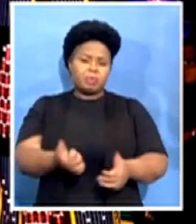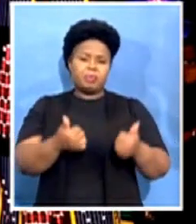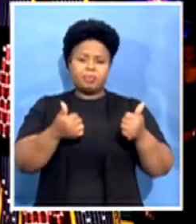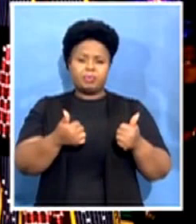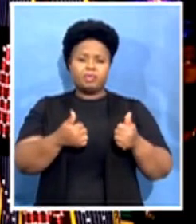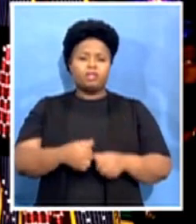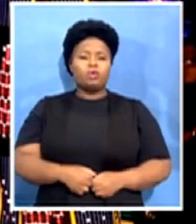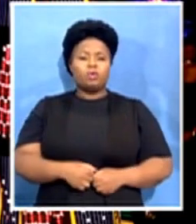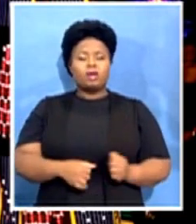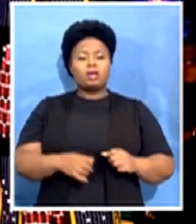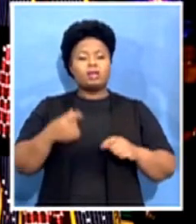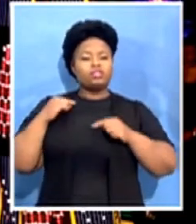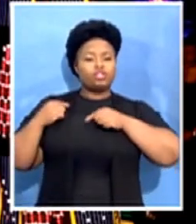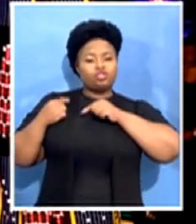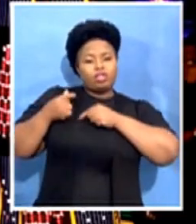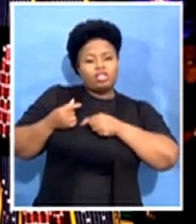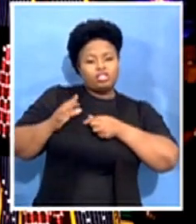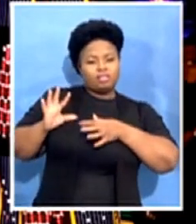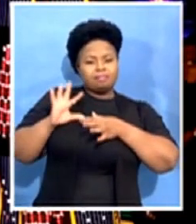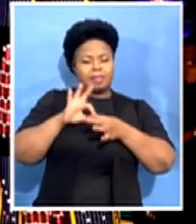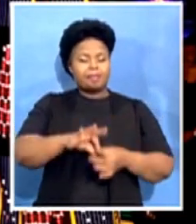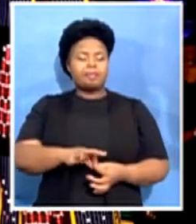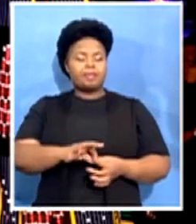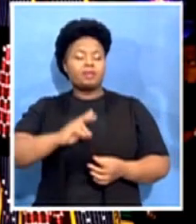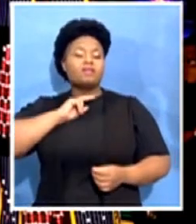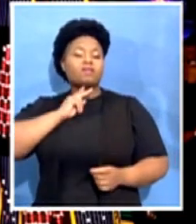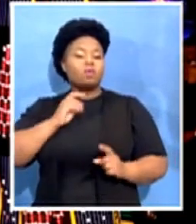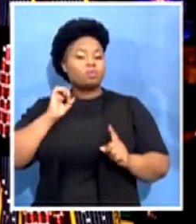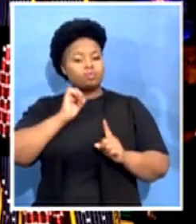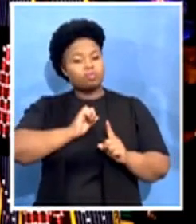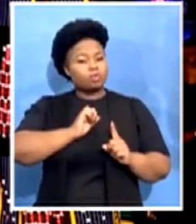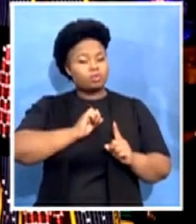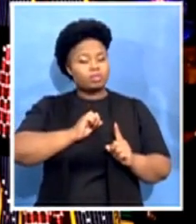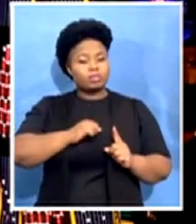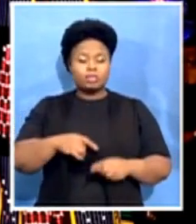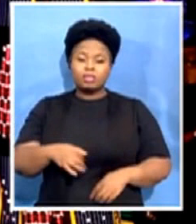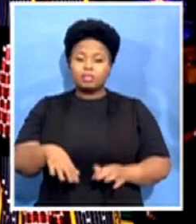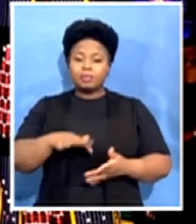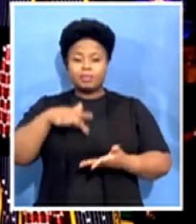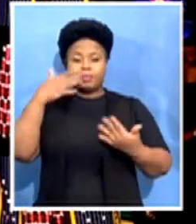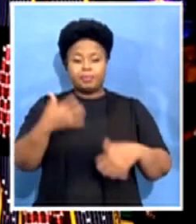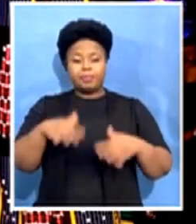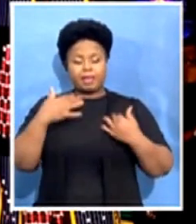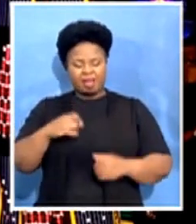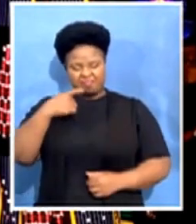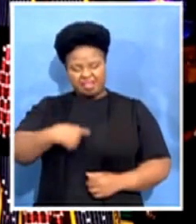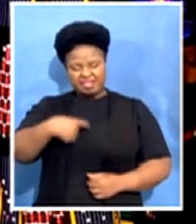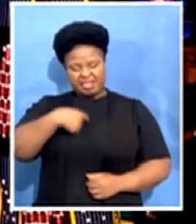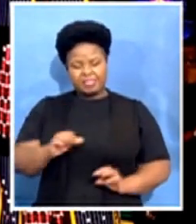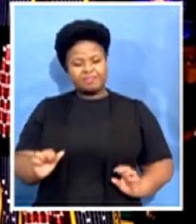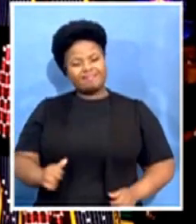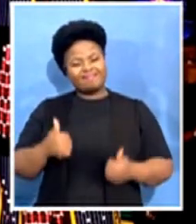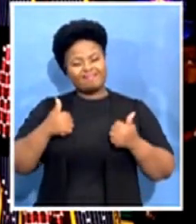With her voice, her sparkling spirit and magnetic personality, she lit up the hearts